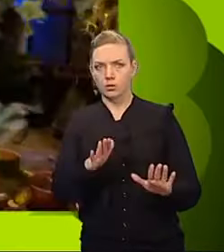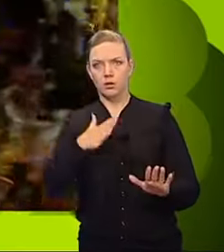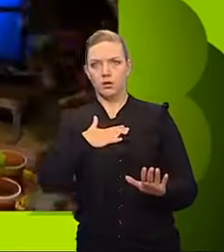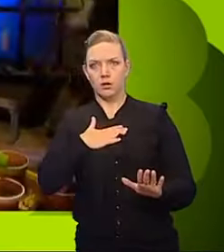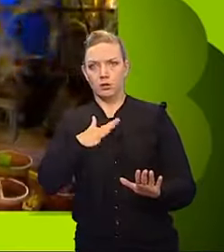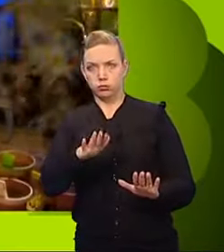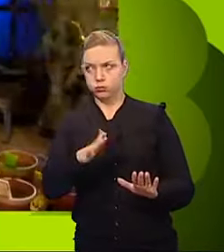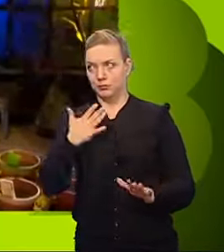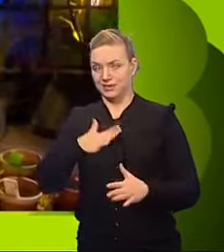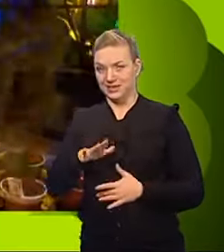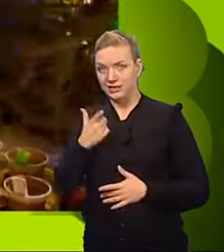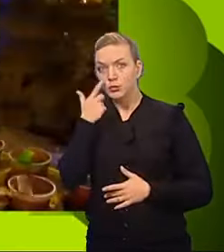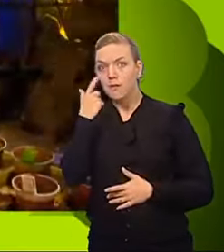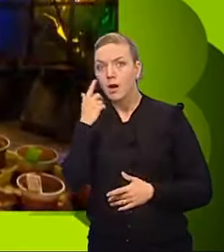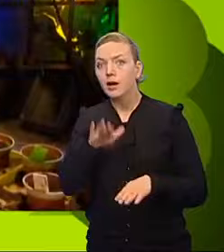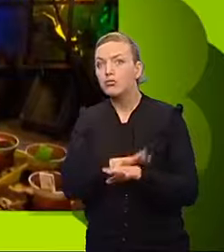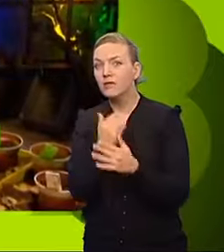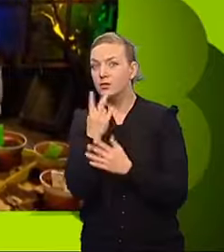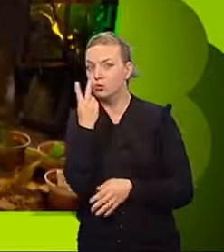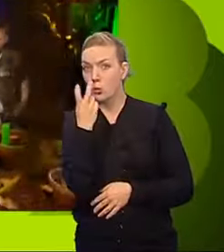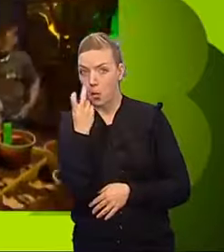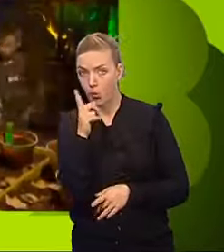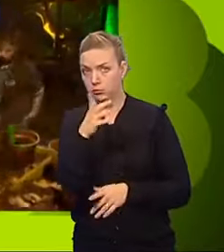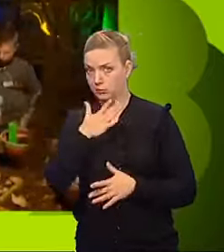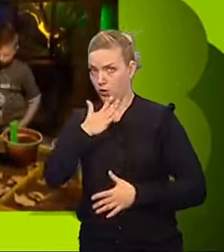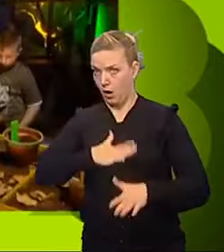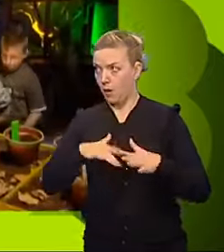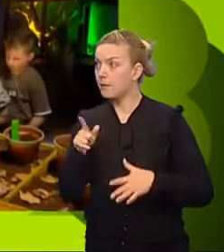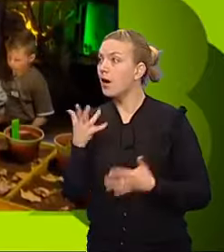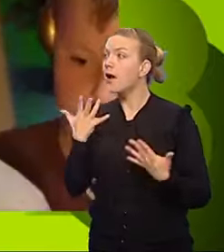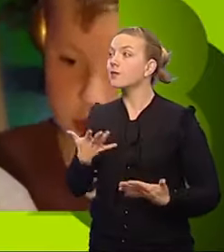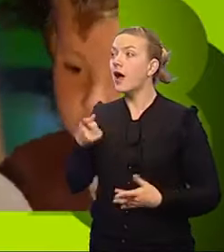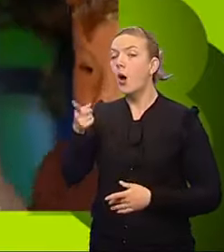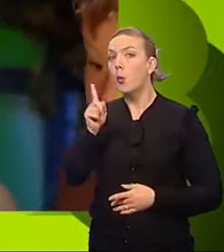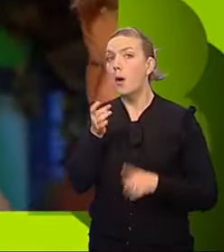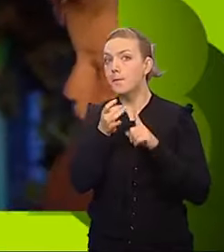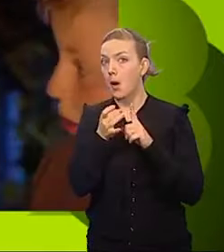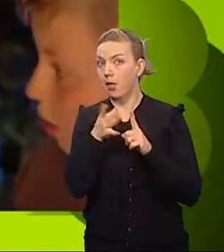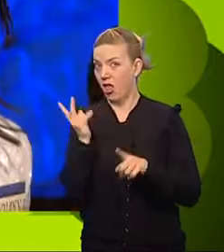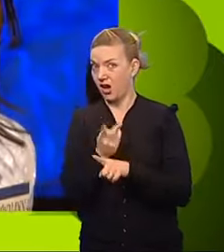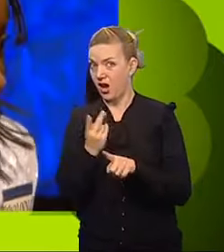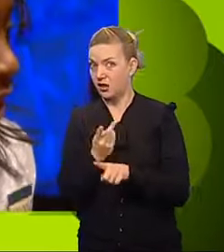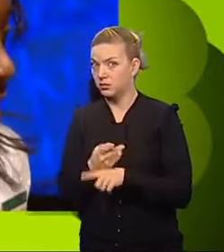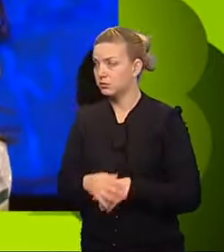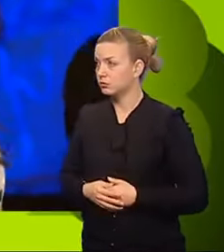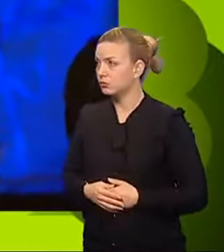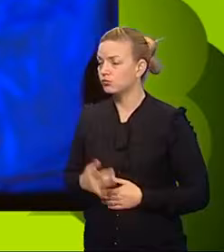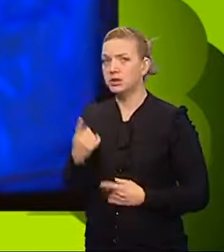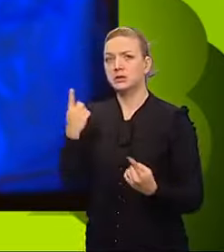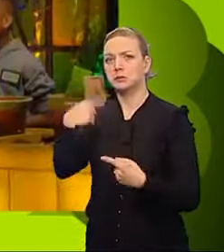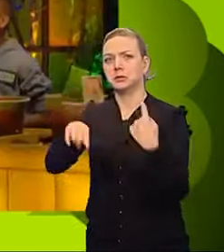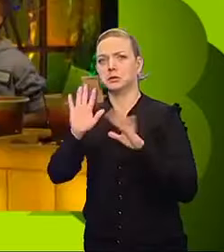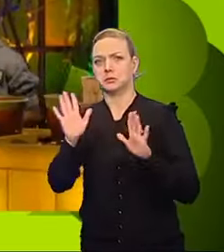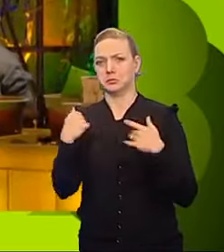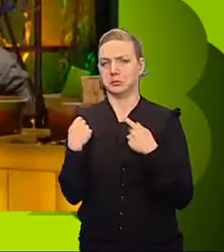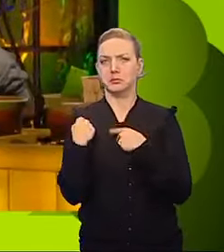calm down. He's in the purple one again. Which one do you think? Right, someone wants... Oh, Marshall, I go. You go, then. go.